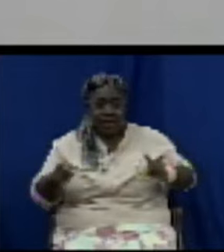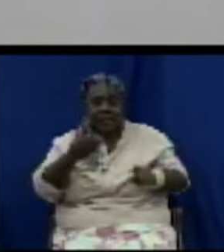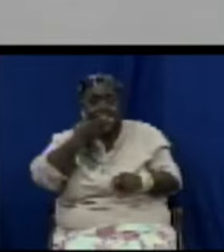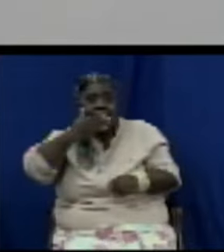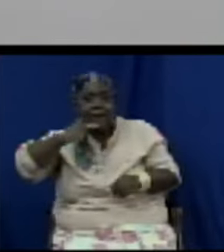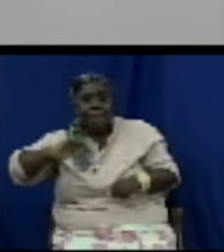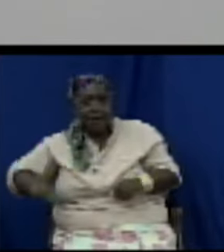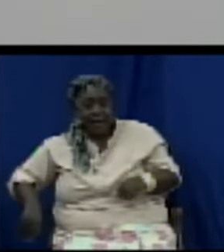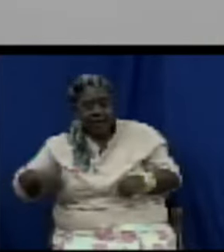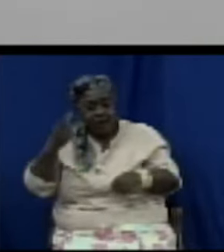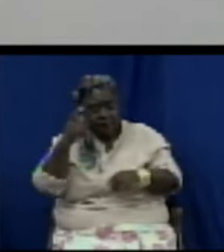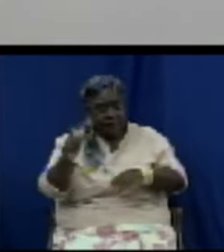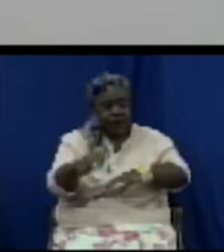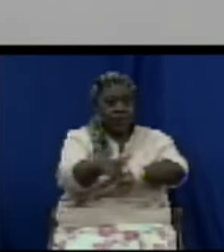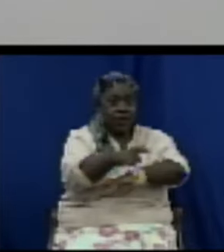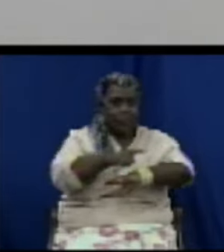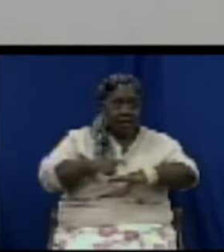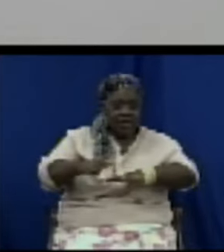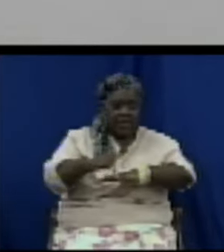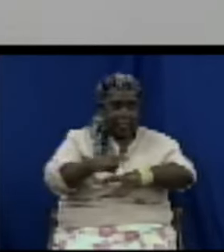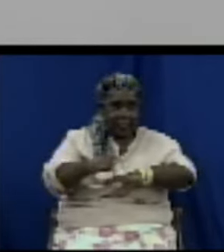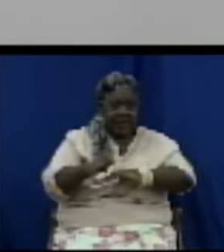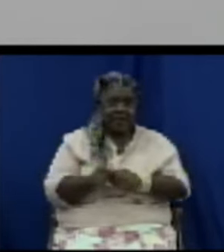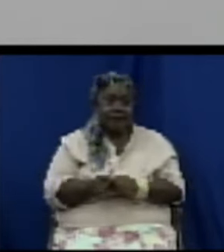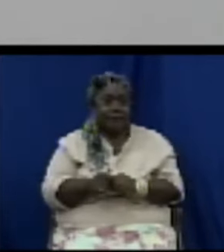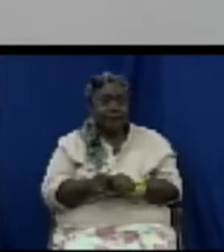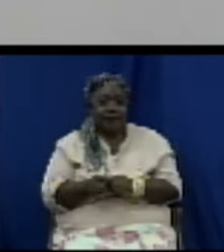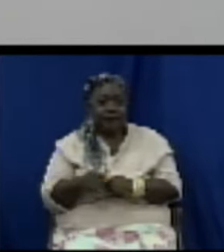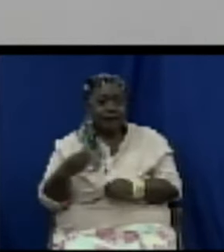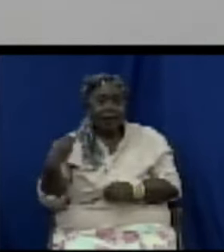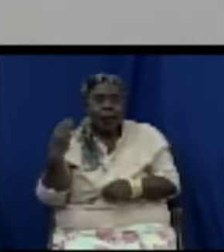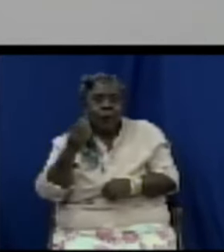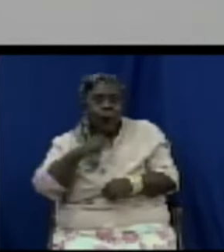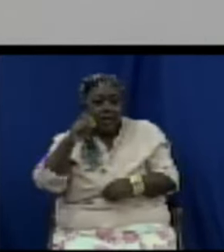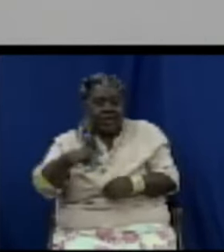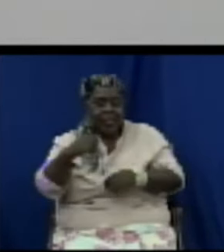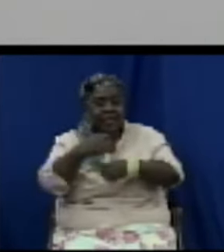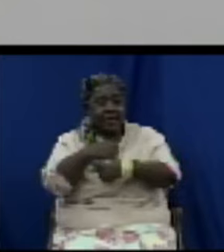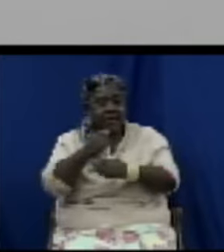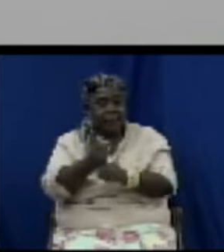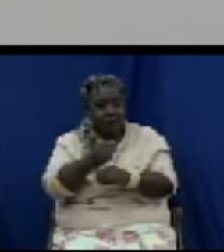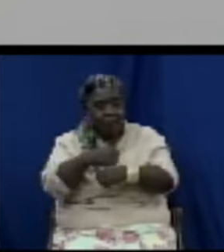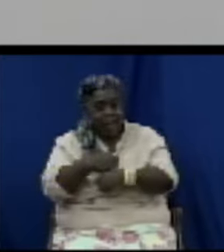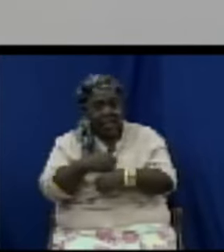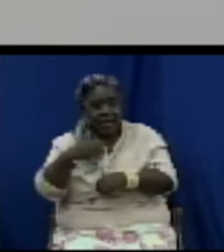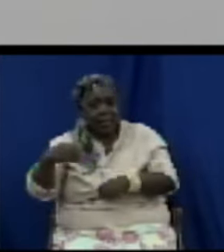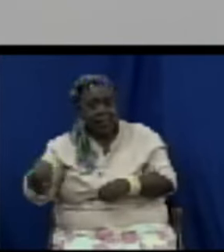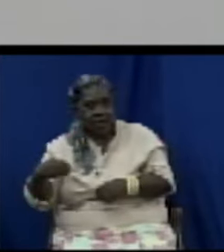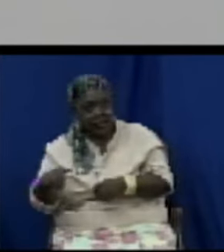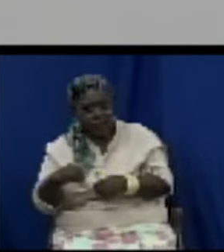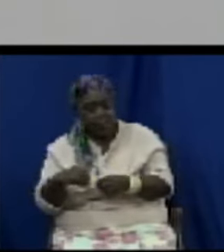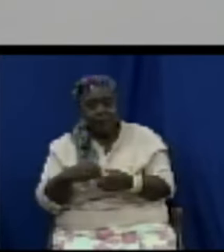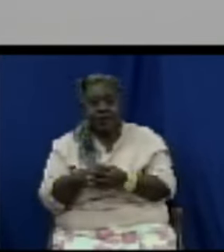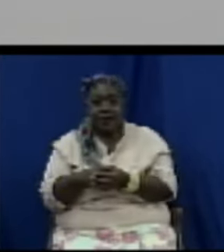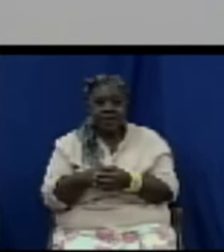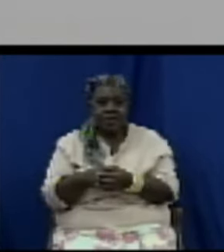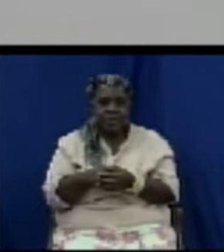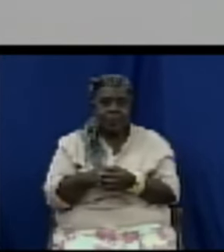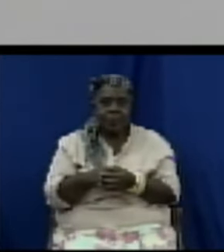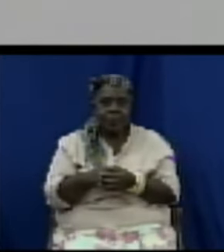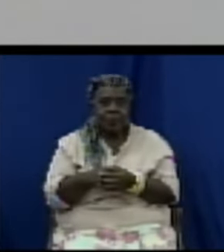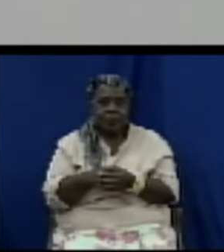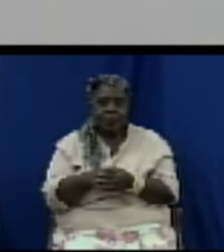where suppliers and even persons who cook and prepare meals and sell meals